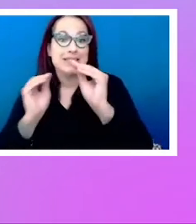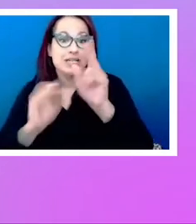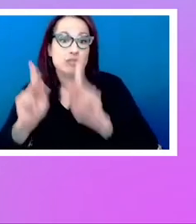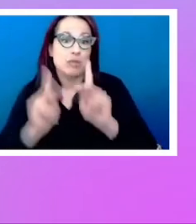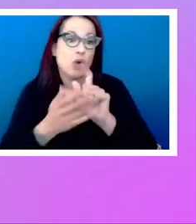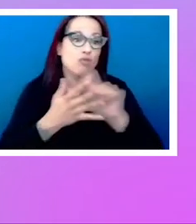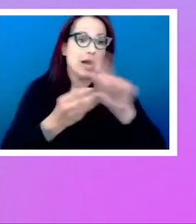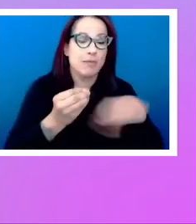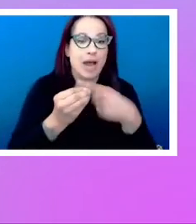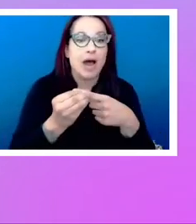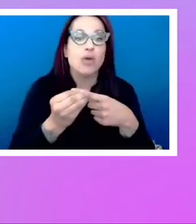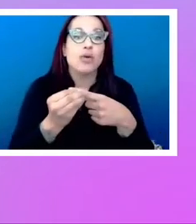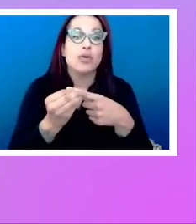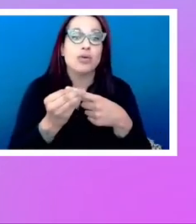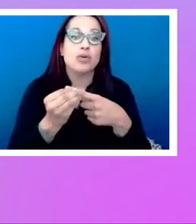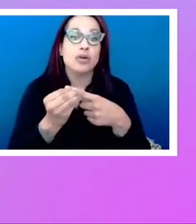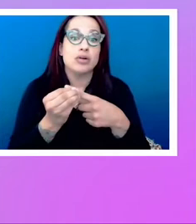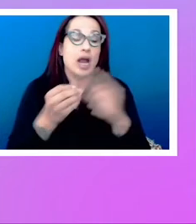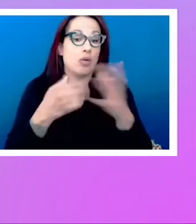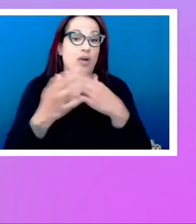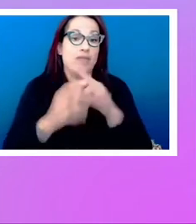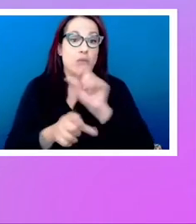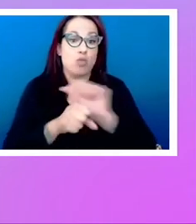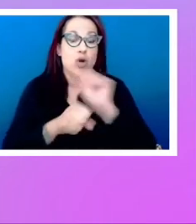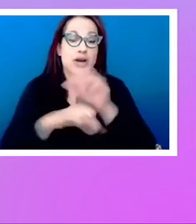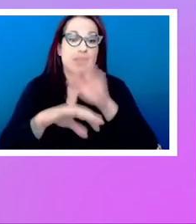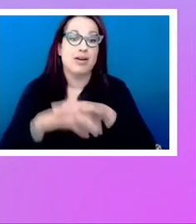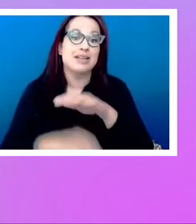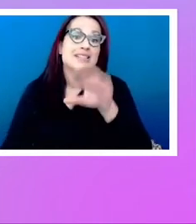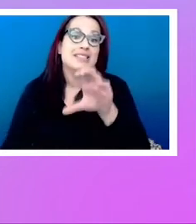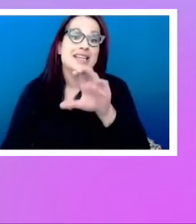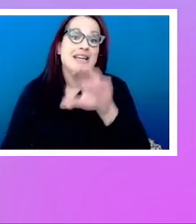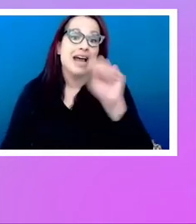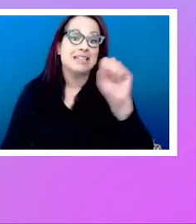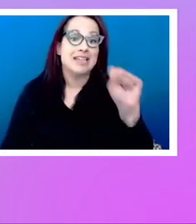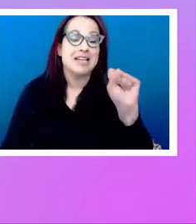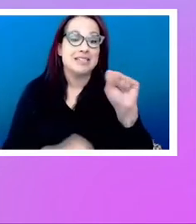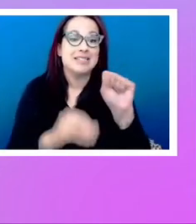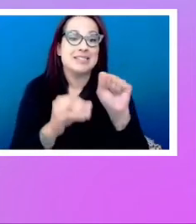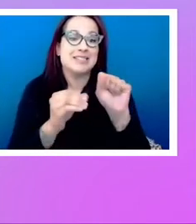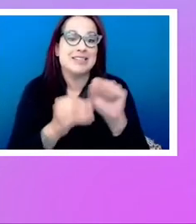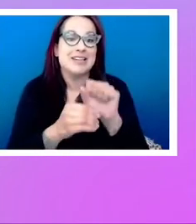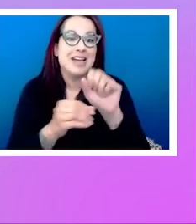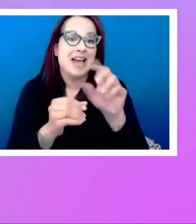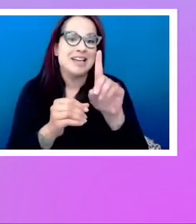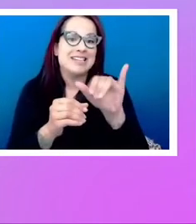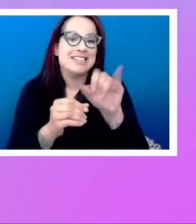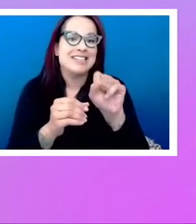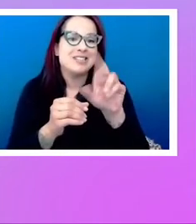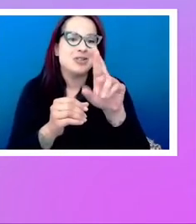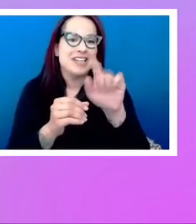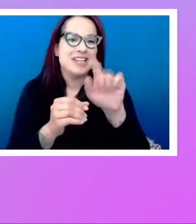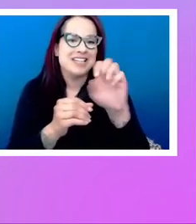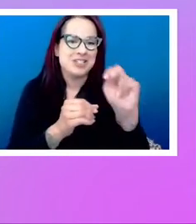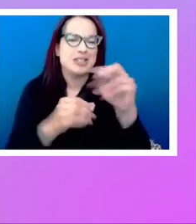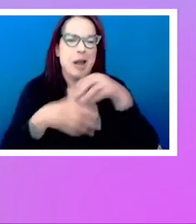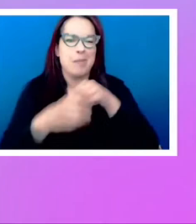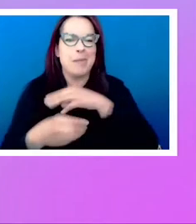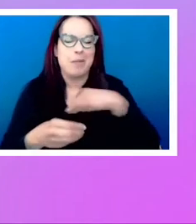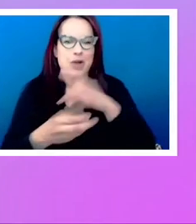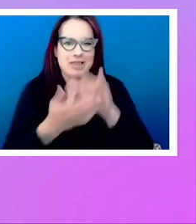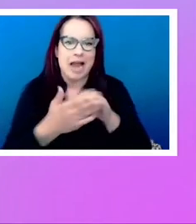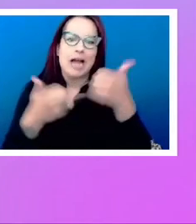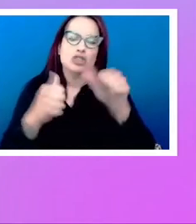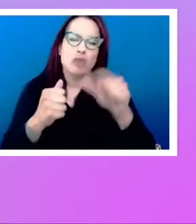and when I'm working on CSS specifications, because I'm a member of the CSS working group, I try to keep accessibility in mind.